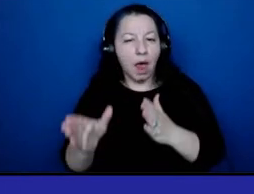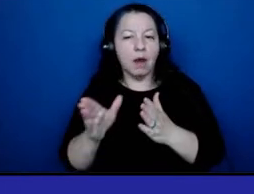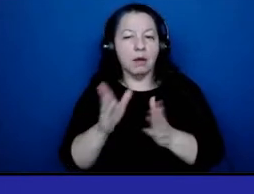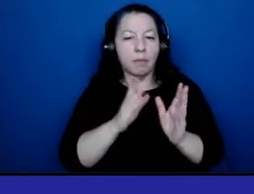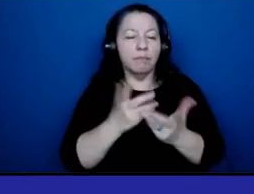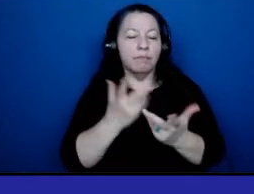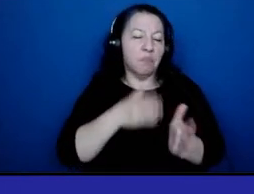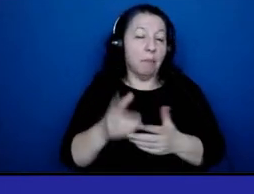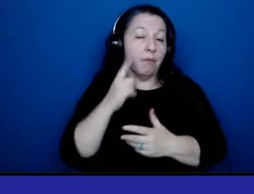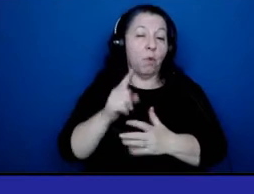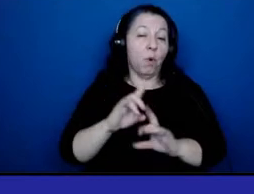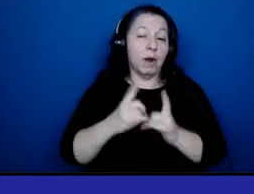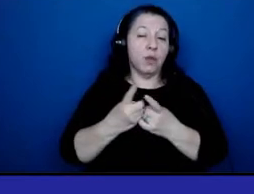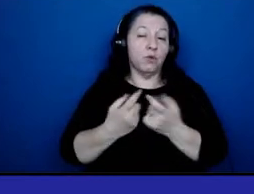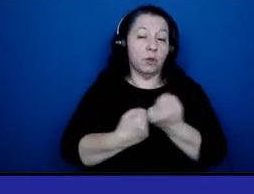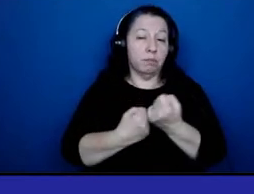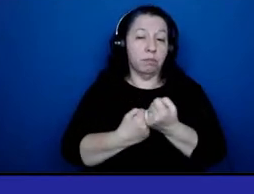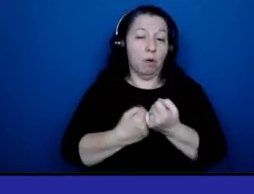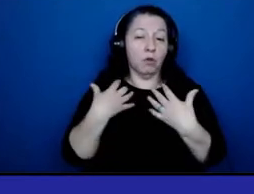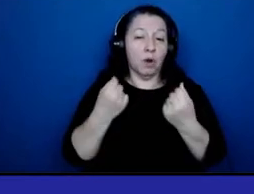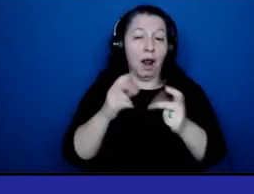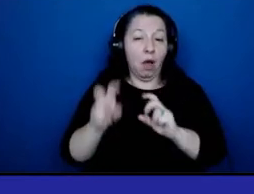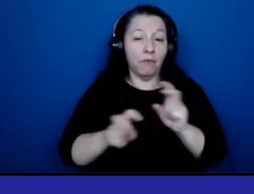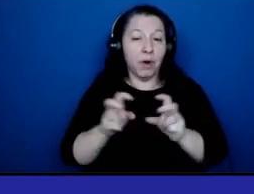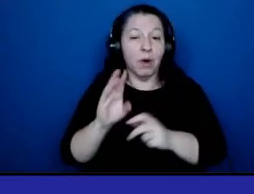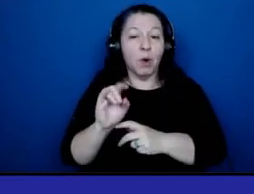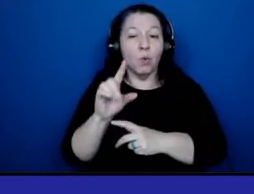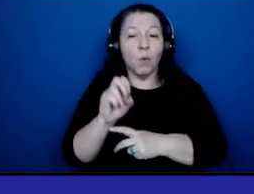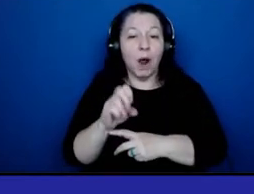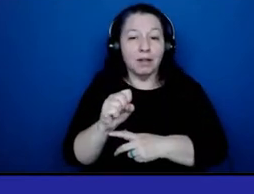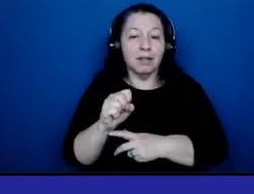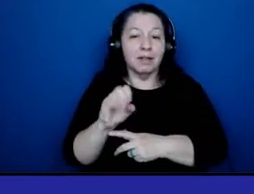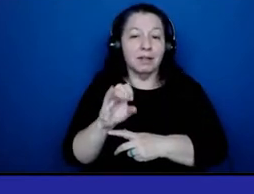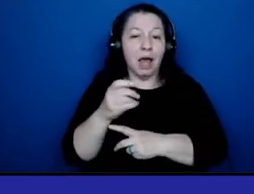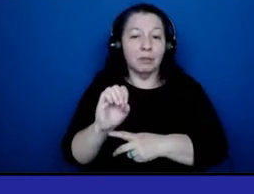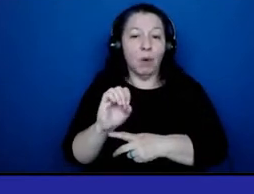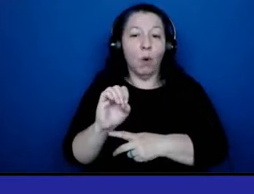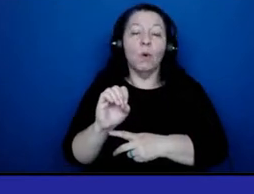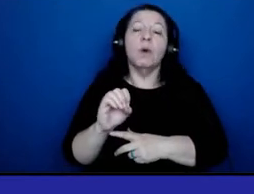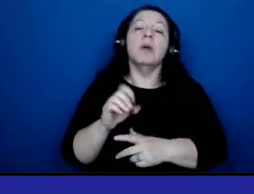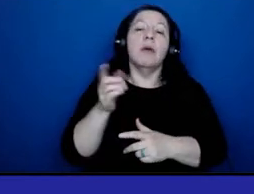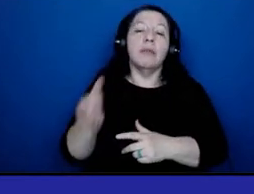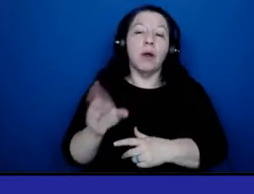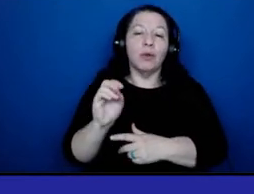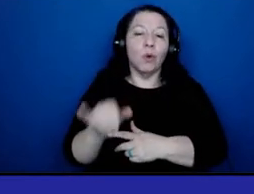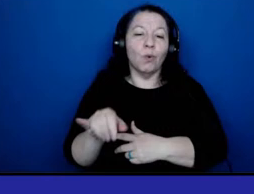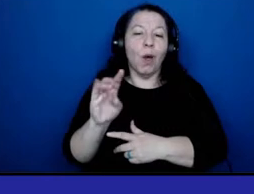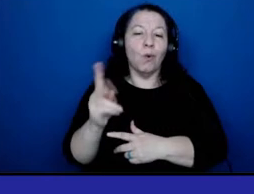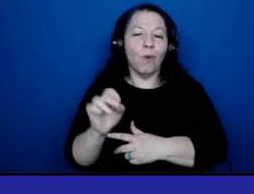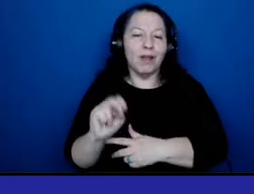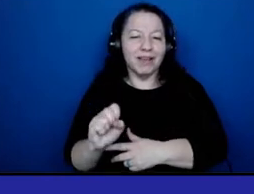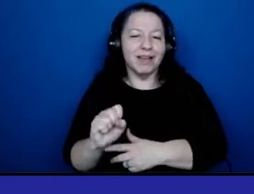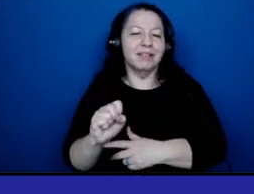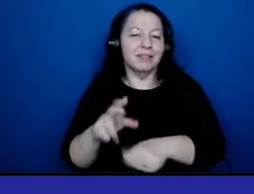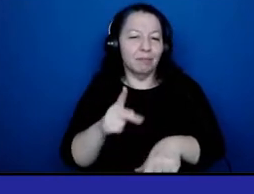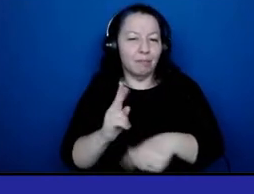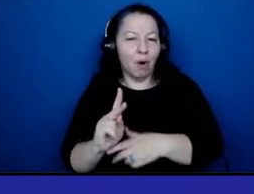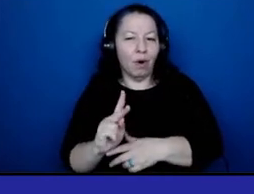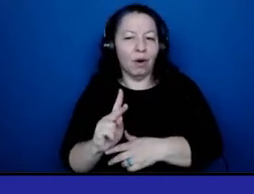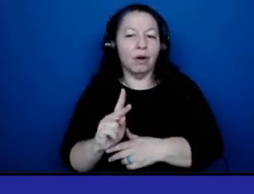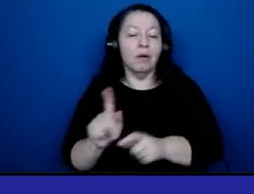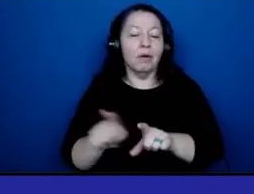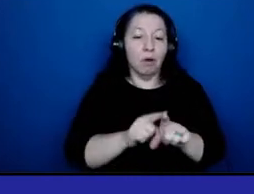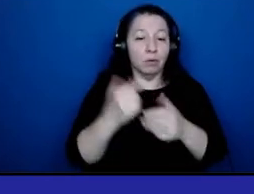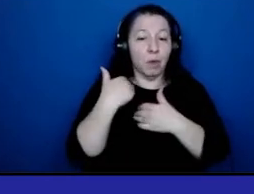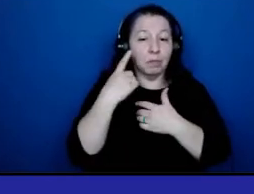district-sponsored health fair and wellness expo at the royal wilkins park she has also been instrumental in the planning and preparation of several blood drives in